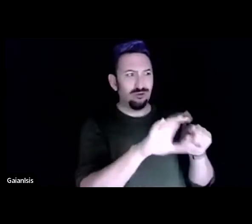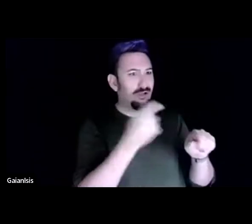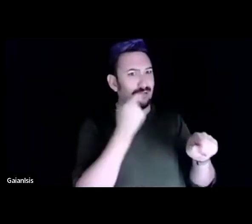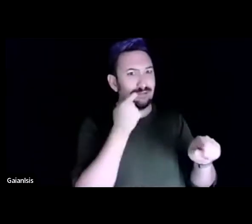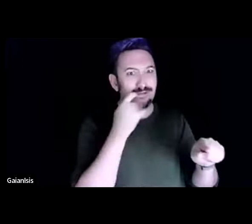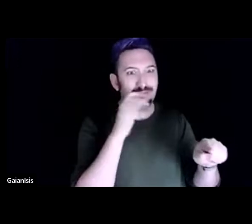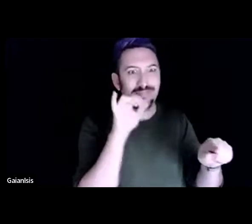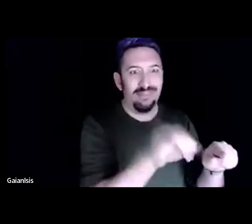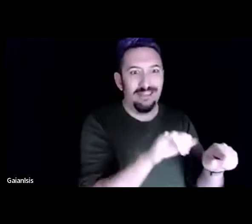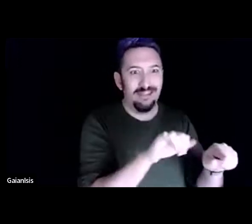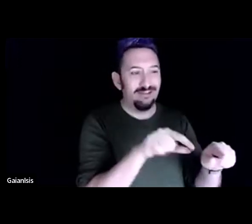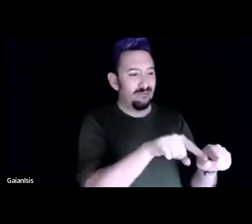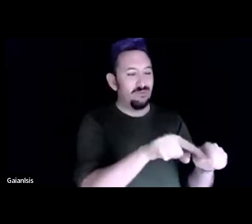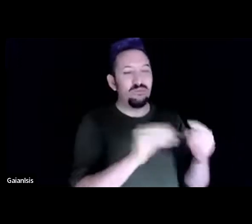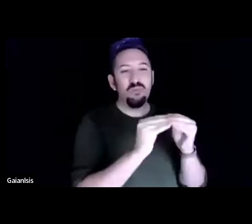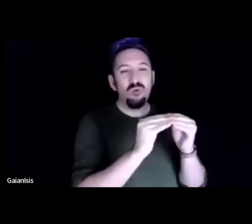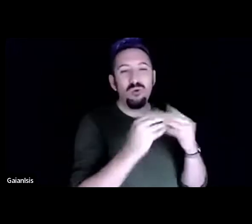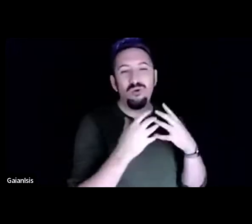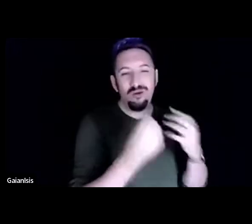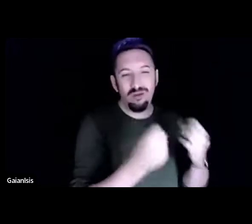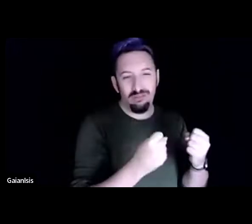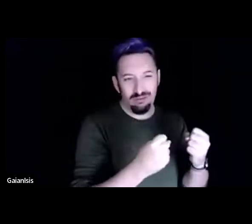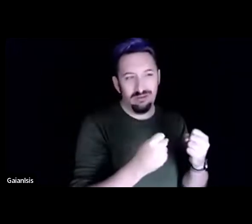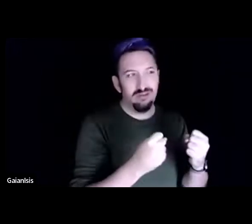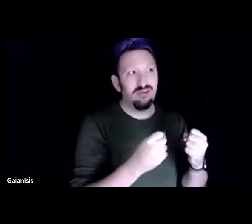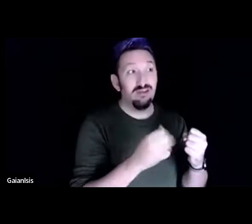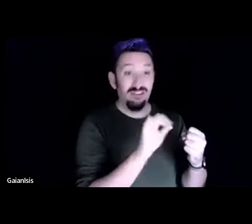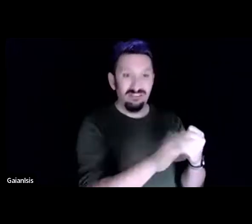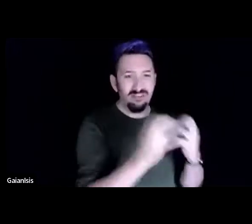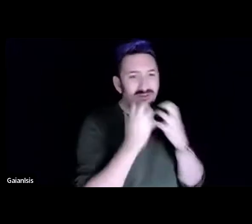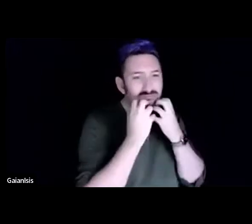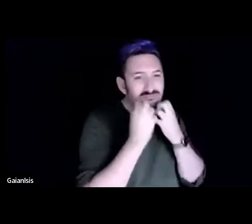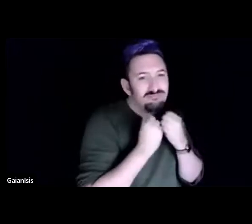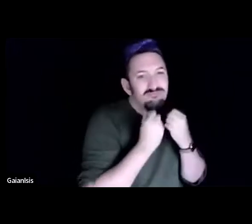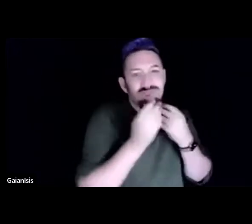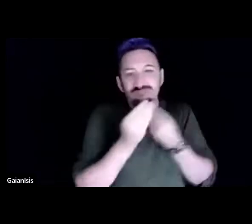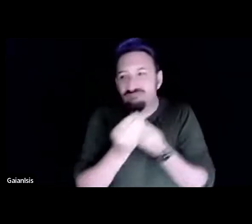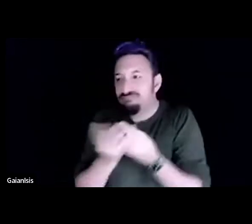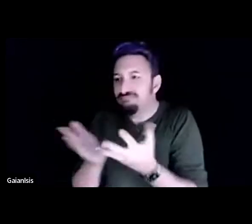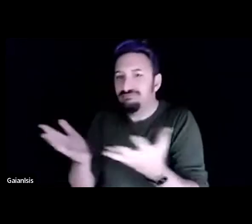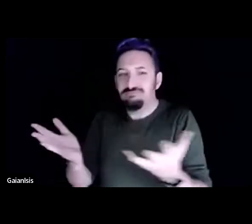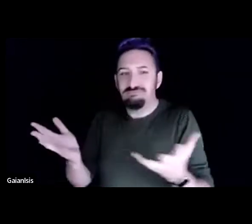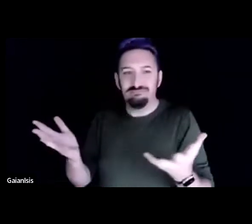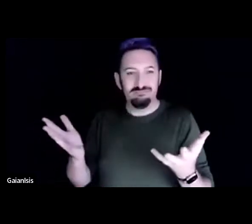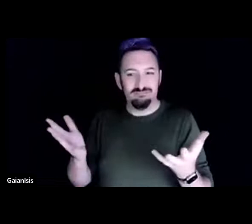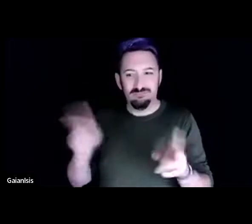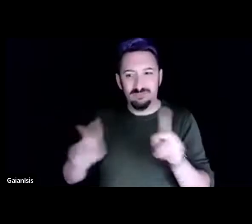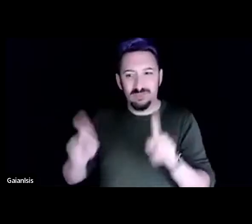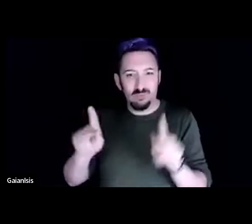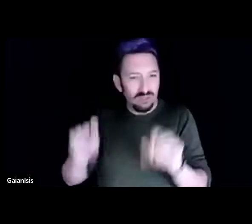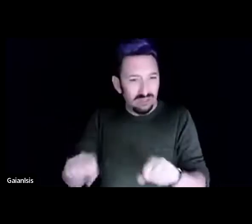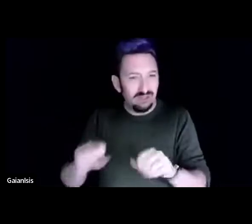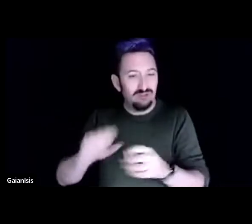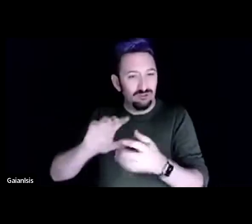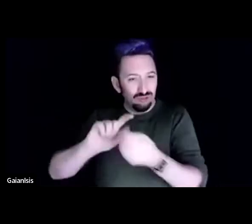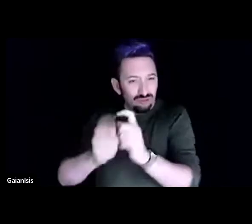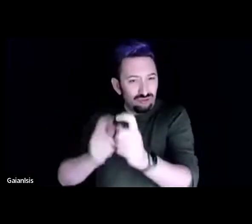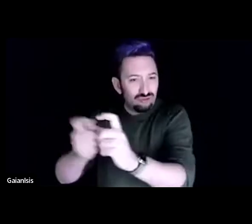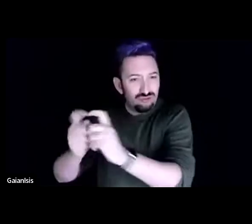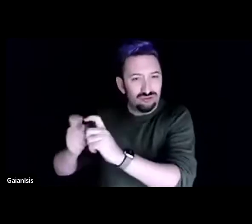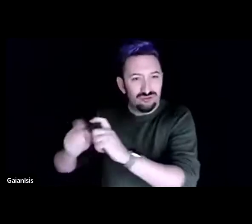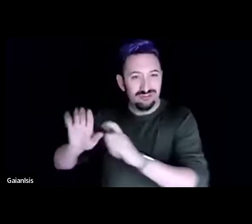spaces in small, slow ways that make an impact on their own liveliness. And so